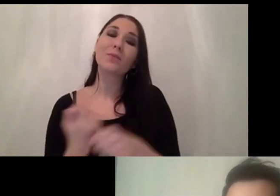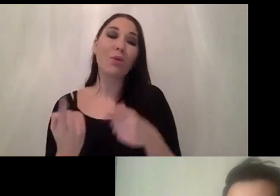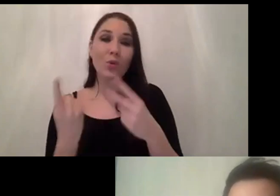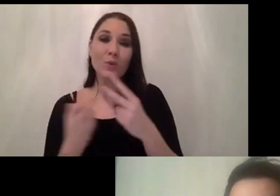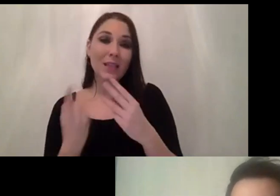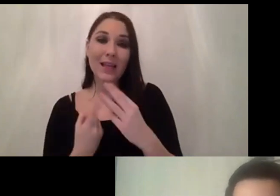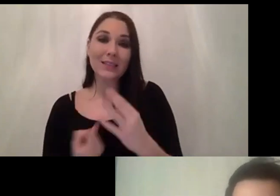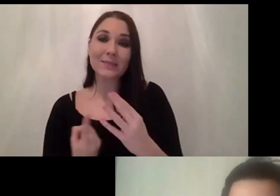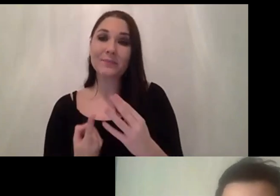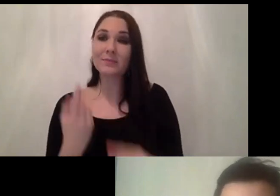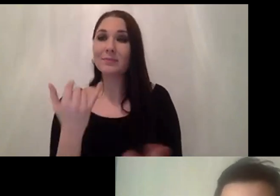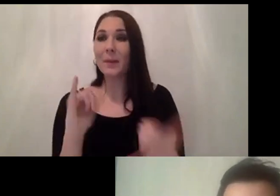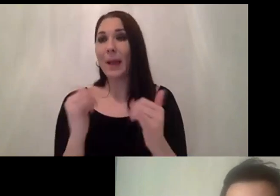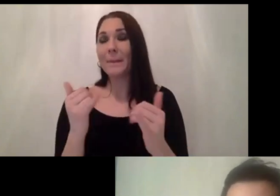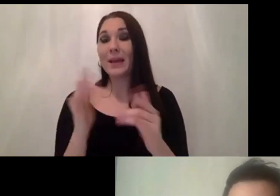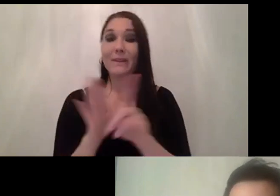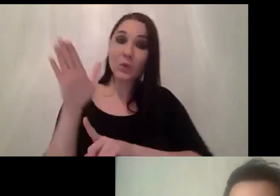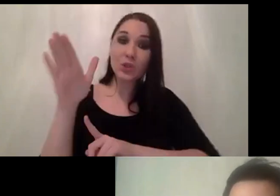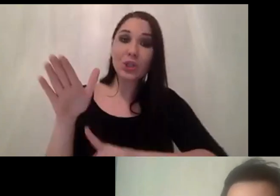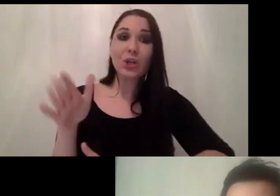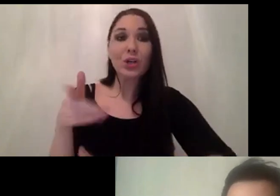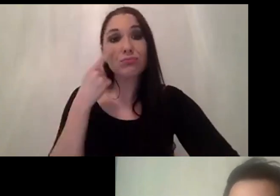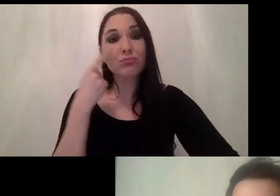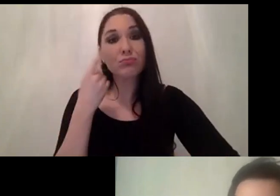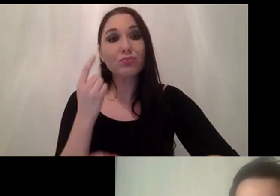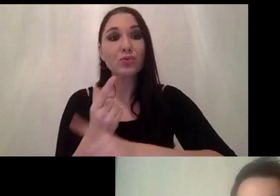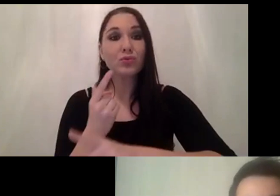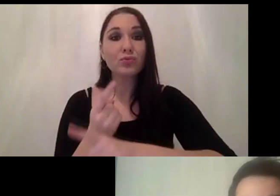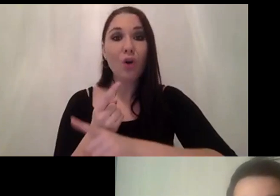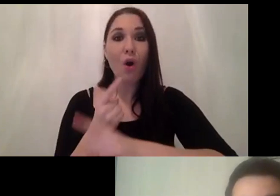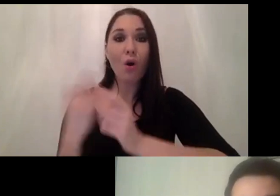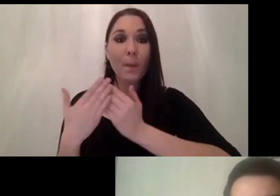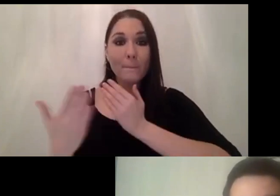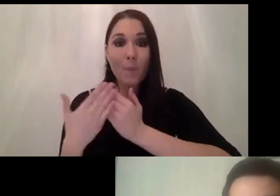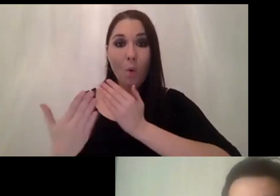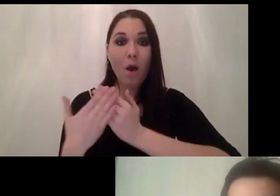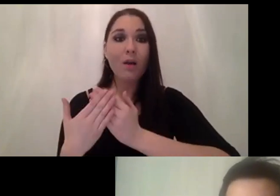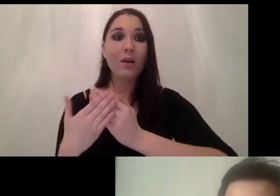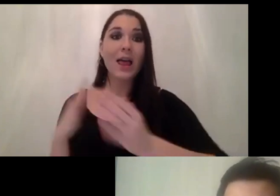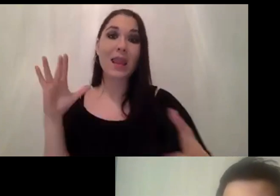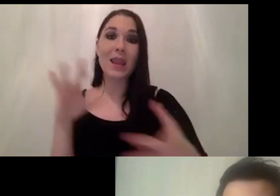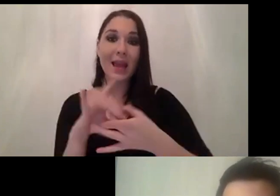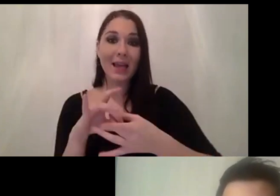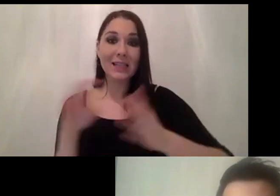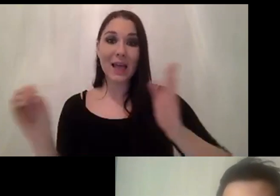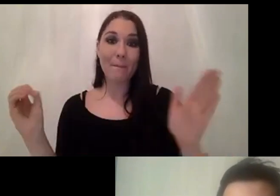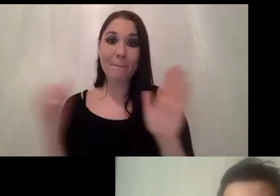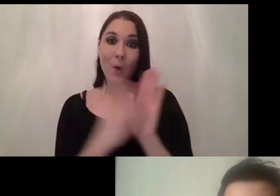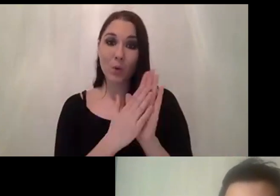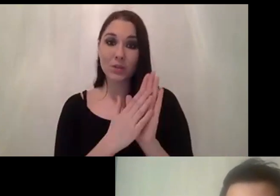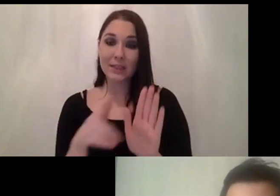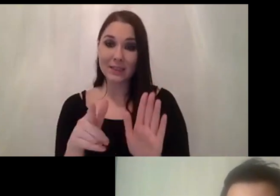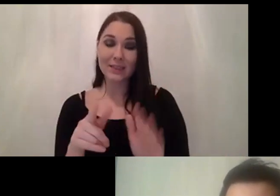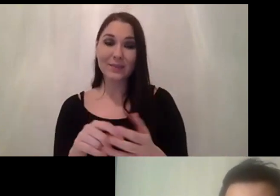maybe in the future we can talk more about that or you can just go to the links i i posted and